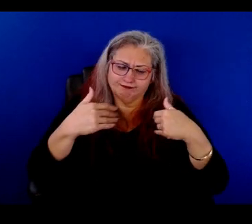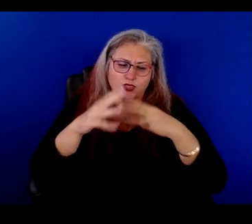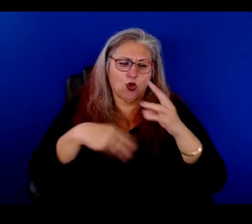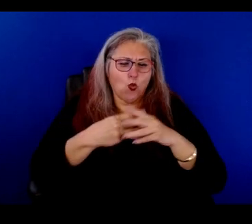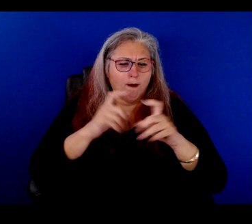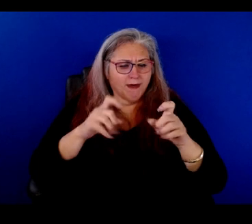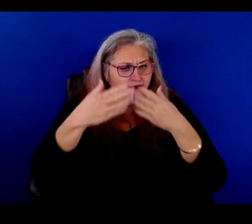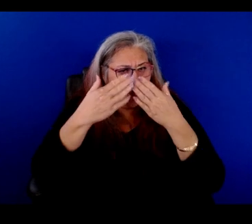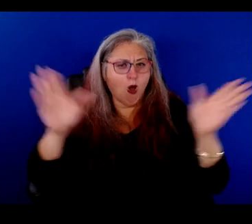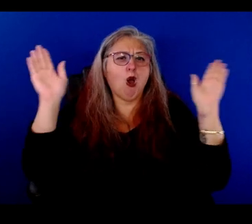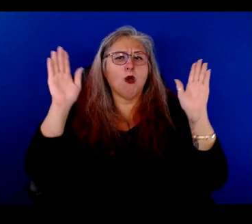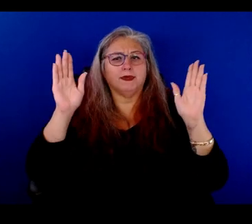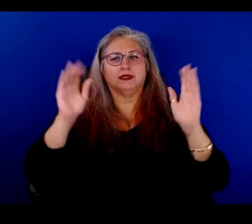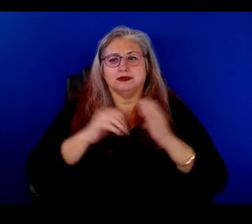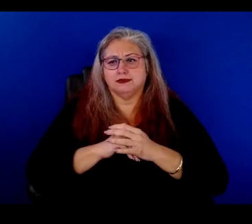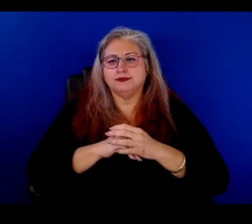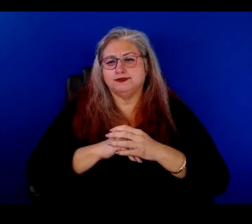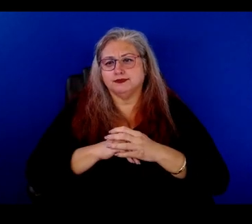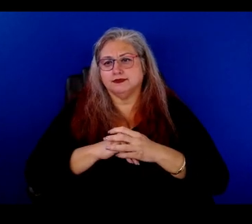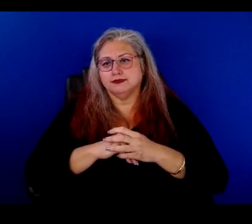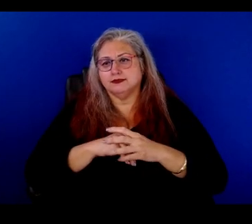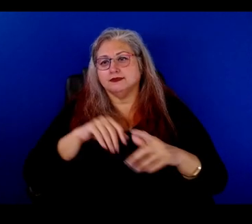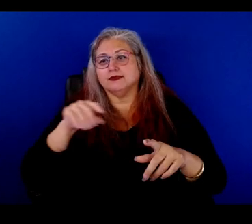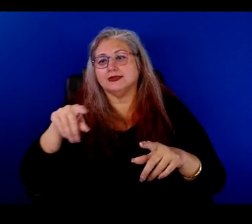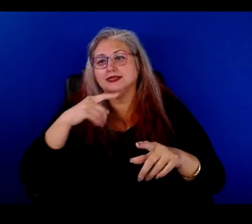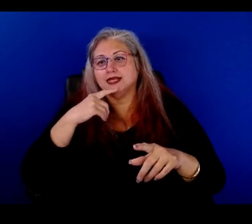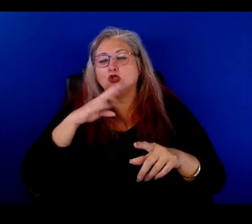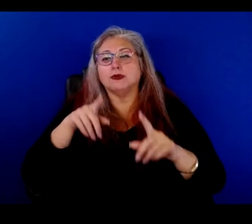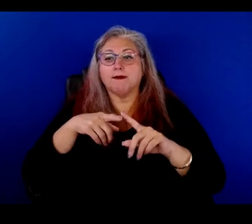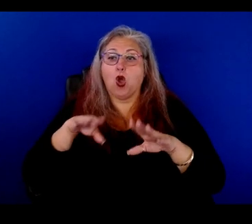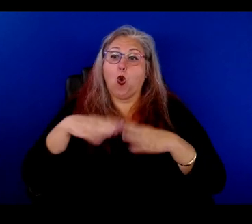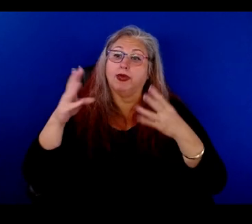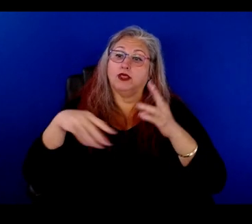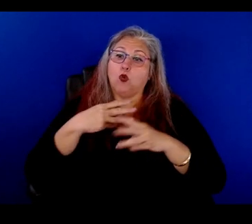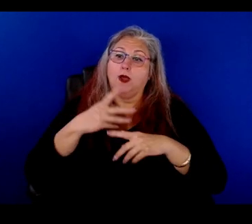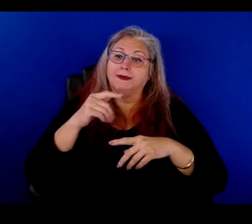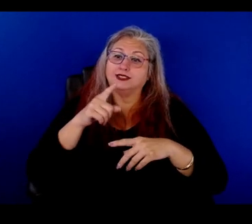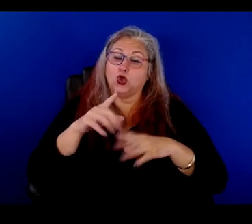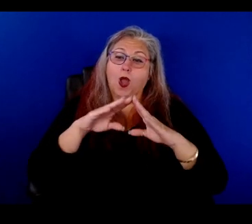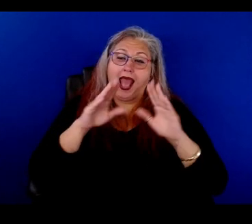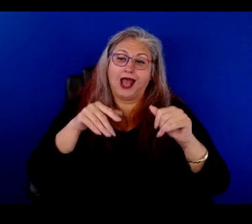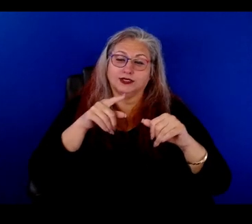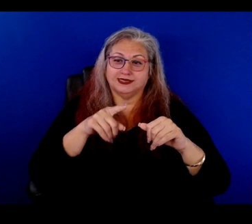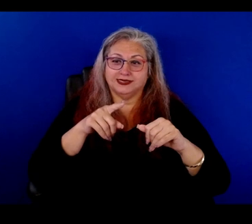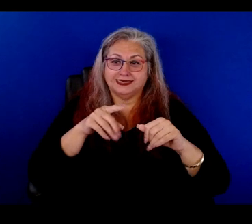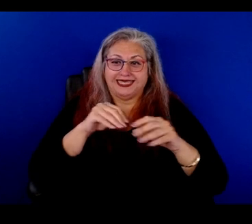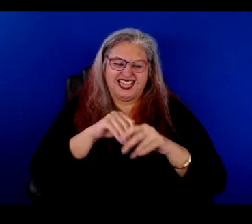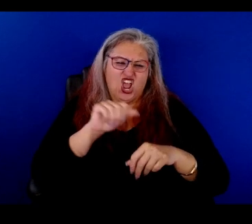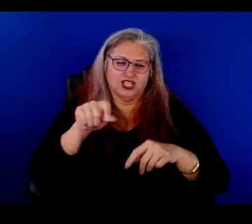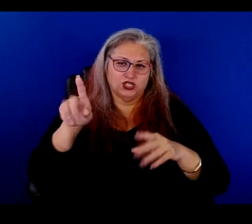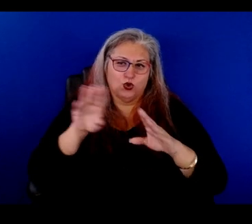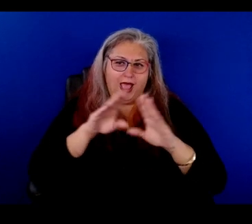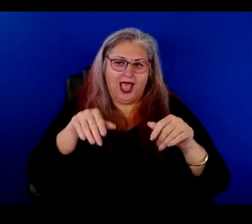really do not close them down. And I, uh, speaking of opening up your world, because your, your house, your house in Austin, um,